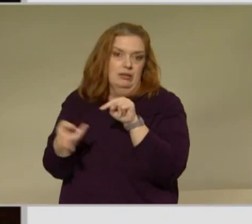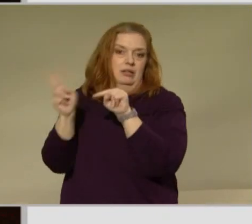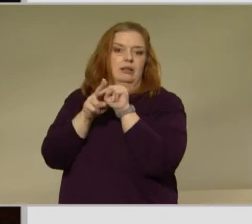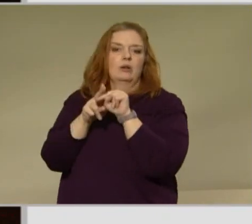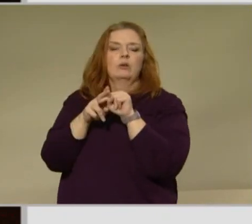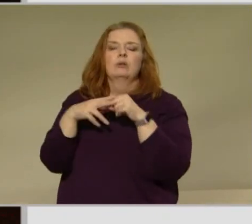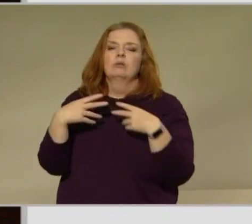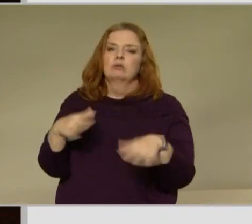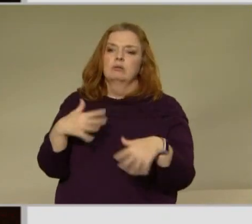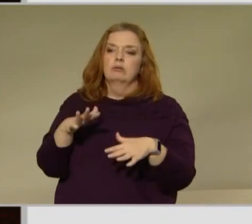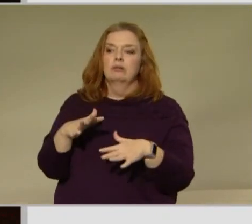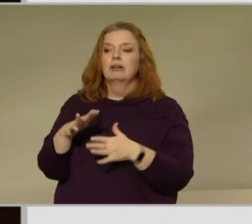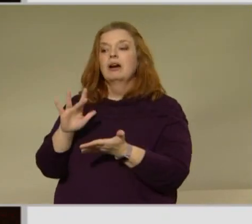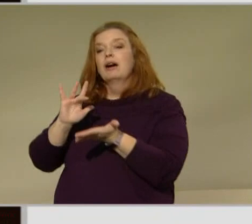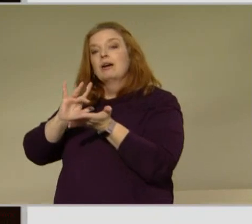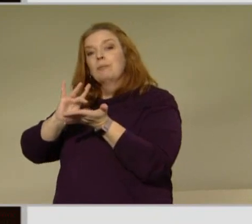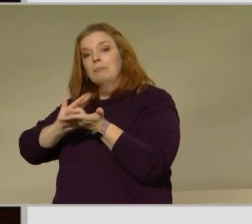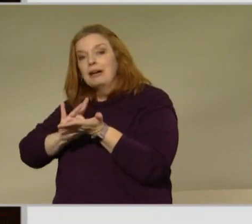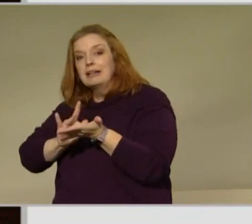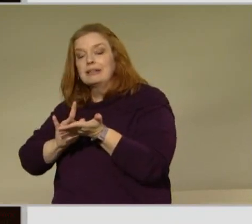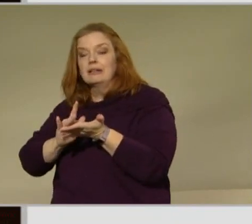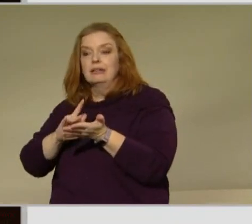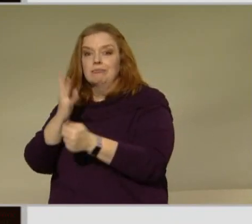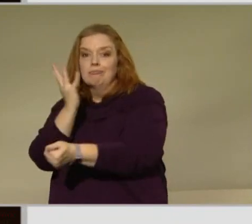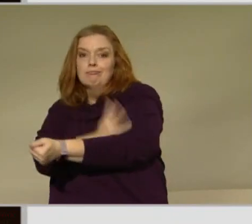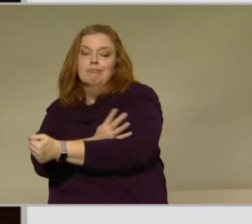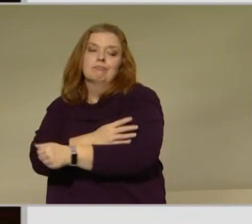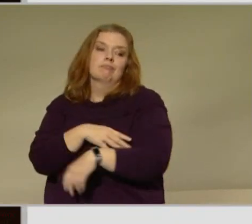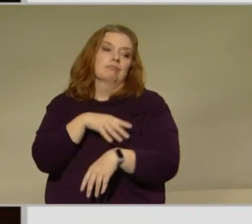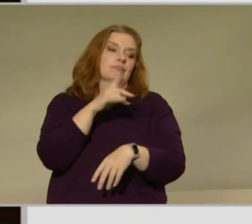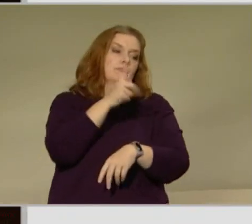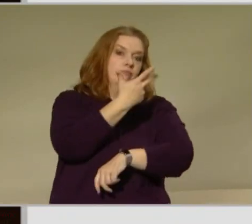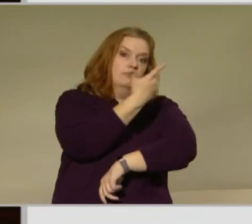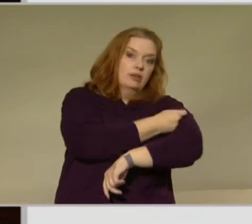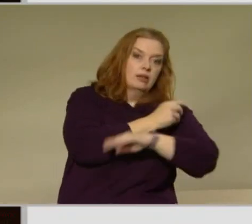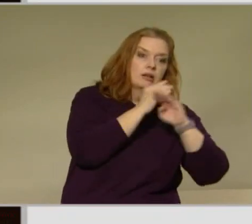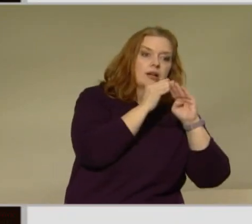are not going to save us now from the the rise in cases measures